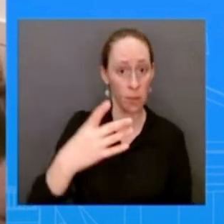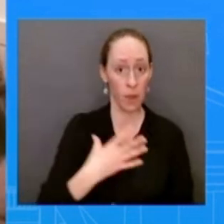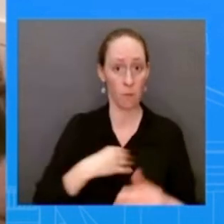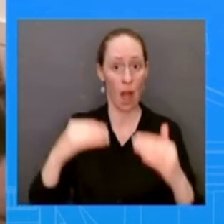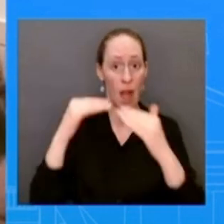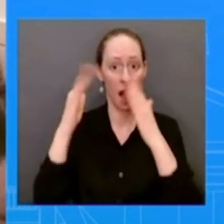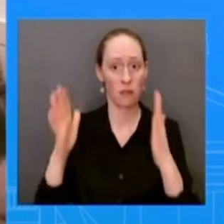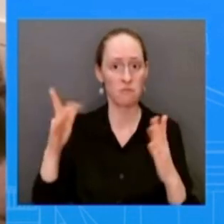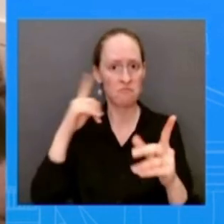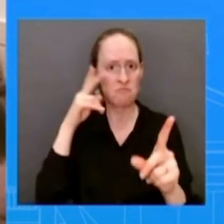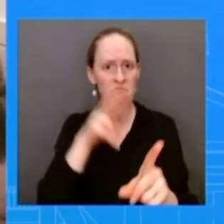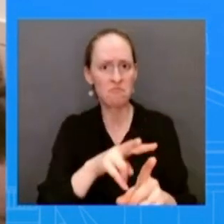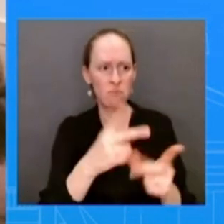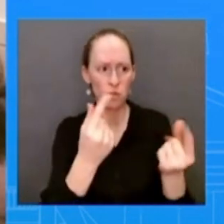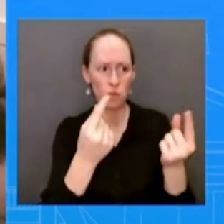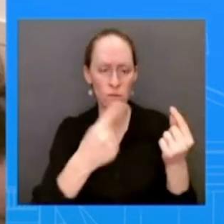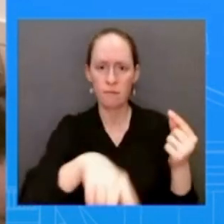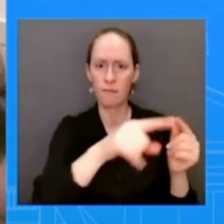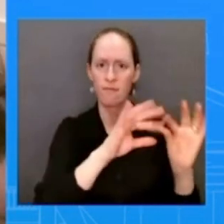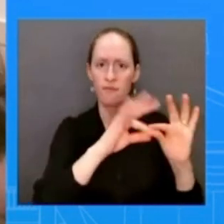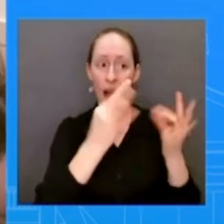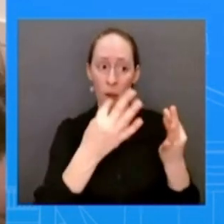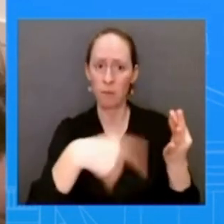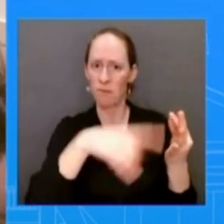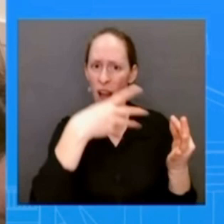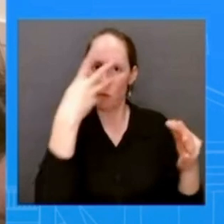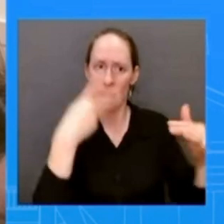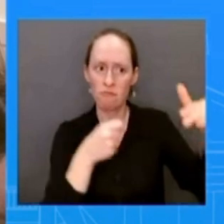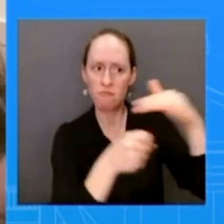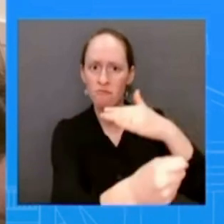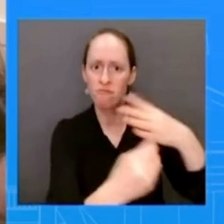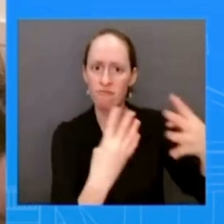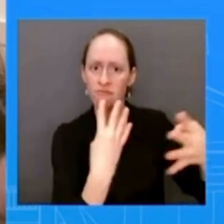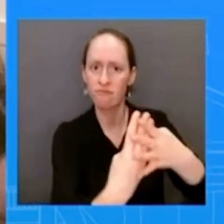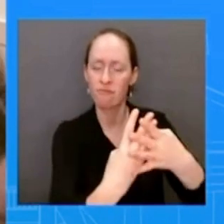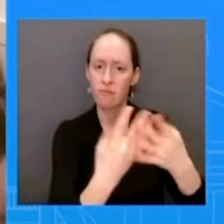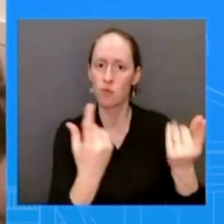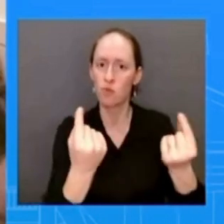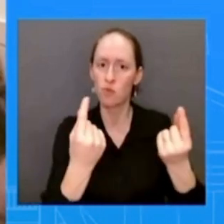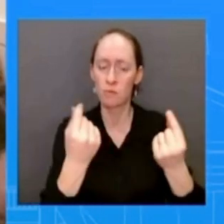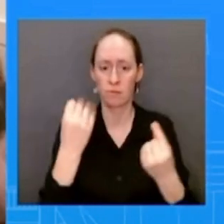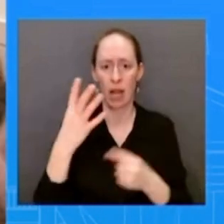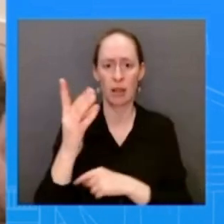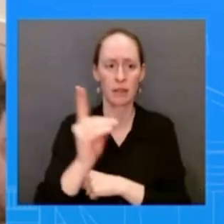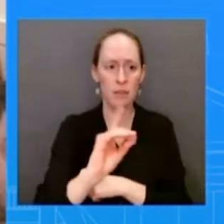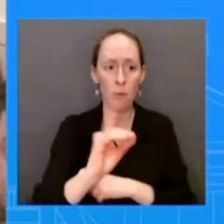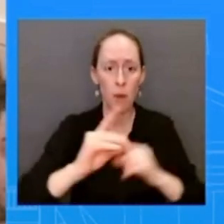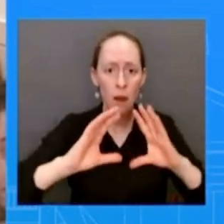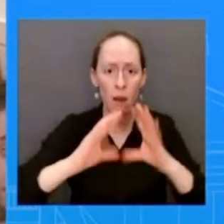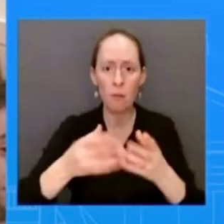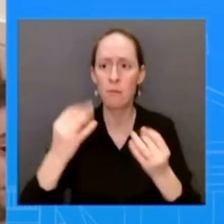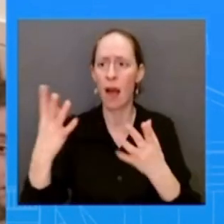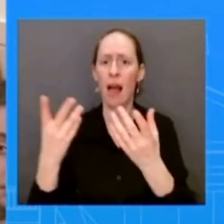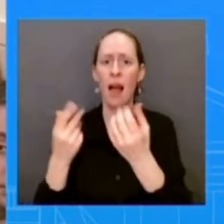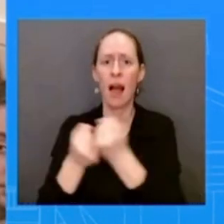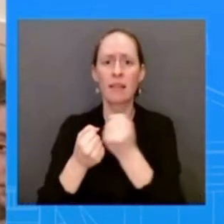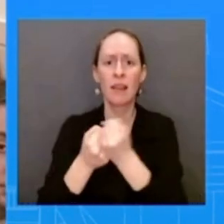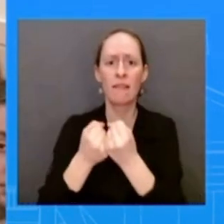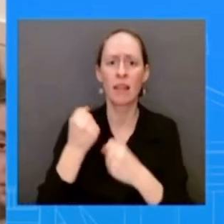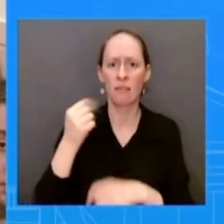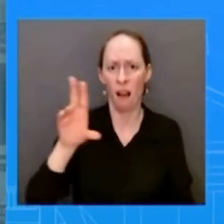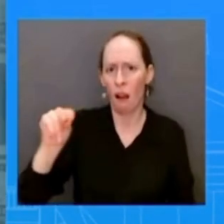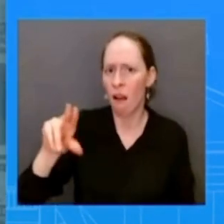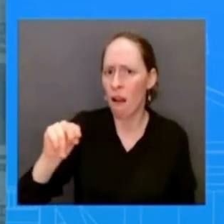and um a number of democrats and immigrant advocates are calling for the white house to publicly deny those reports what's your response